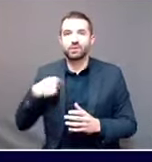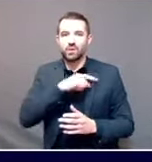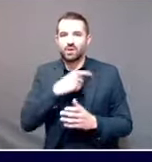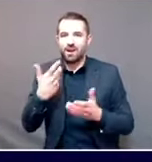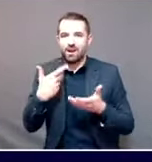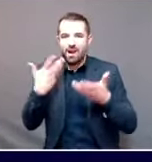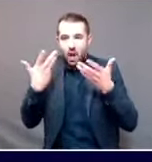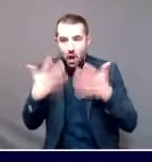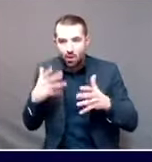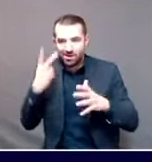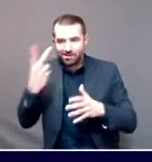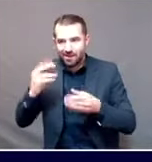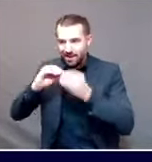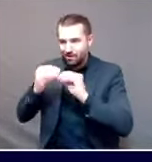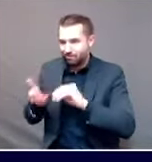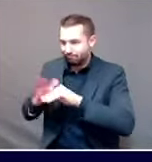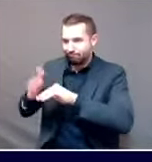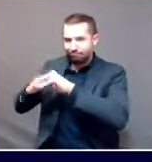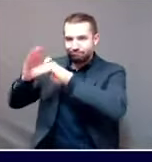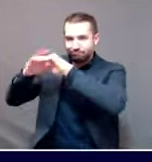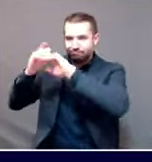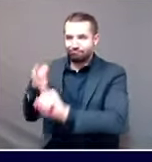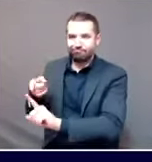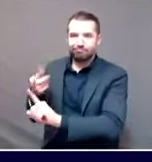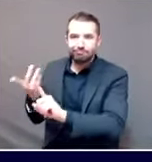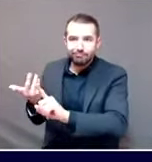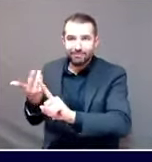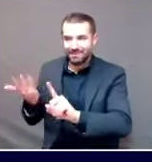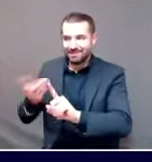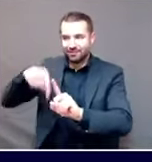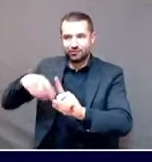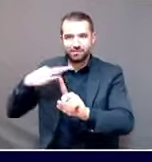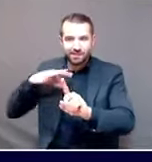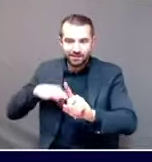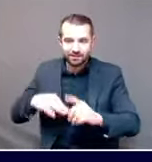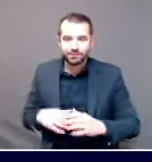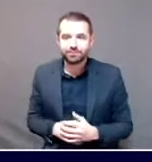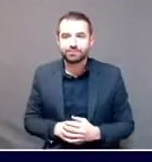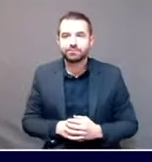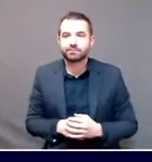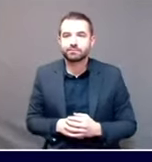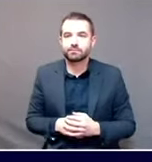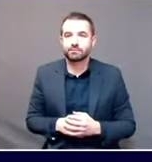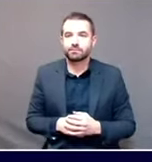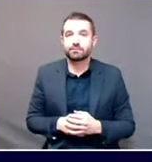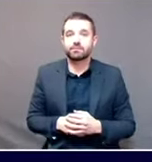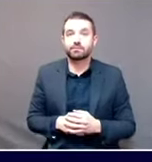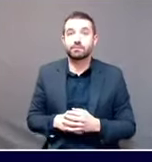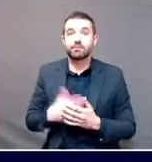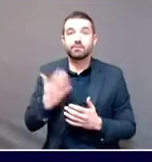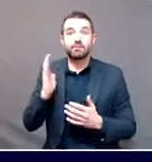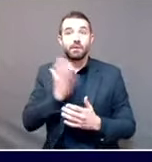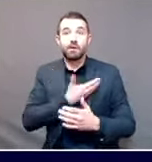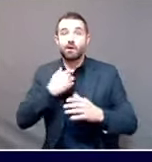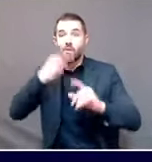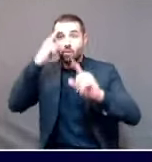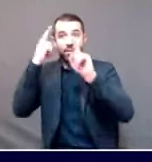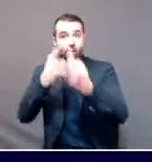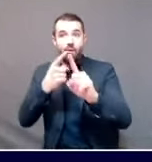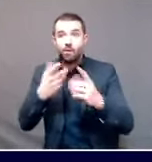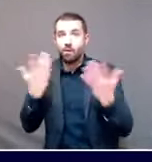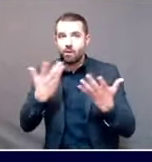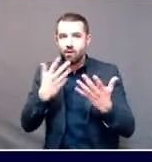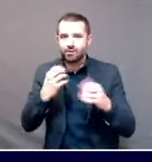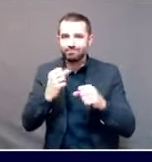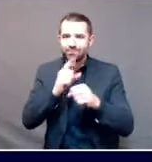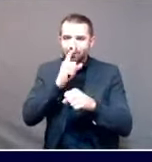COVID-19 spread in Maine, we still strive to do everything we can to keep our schools open for in